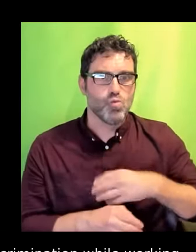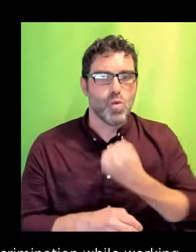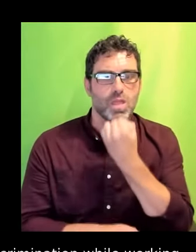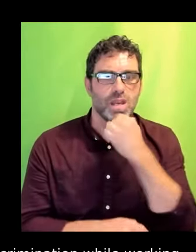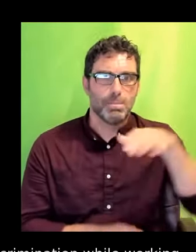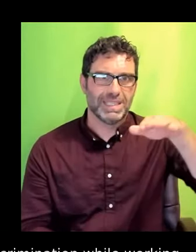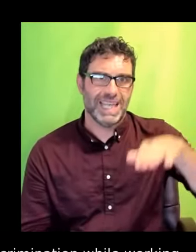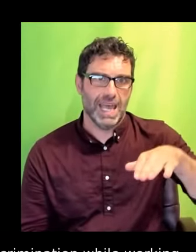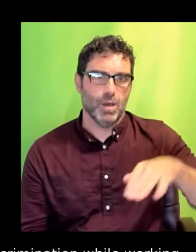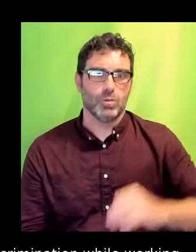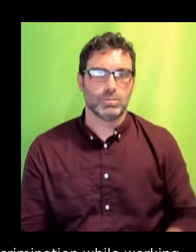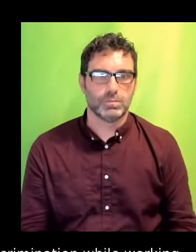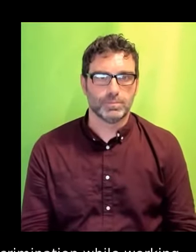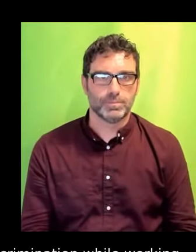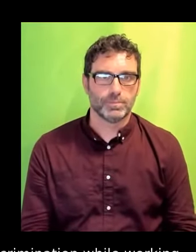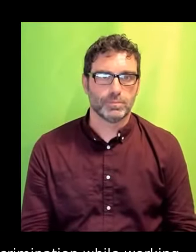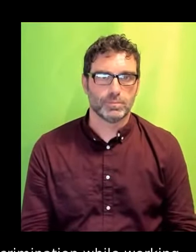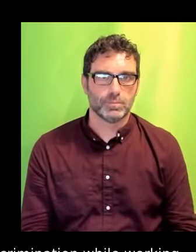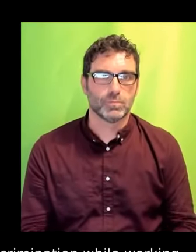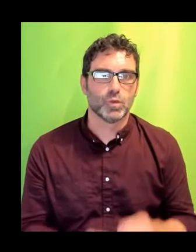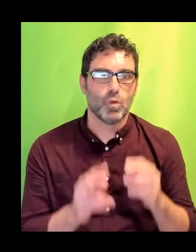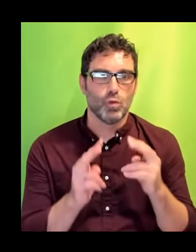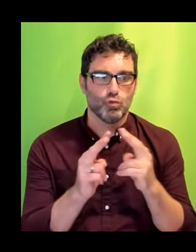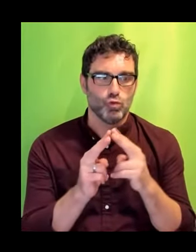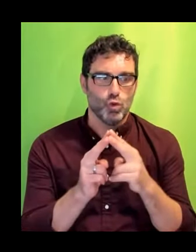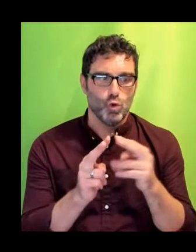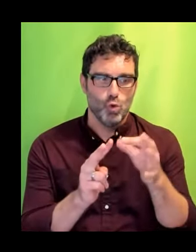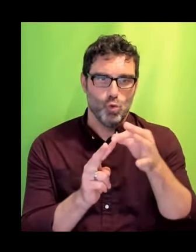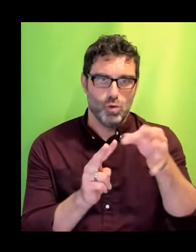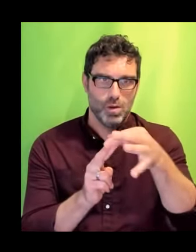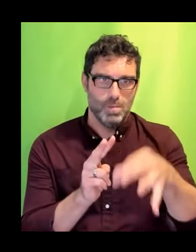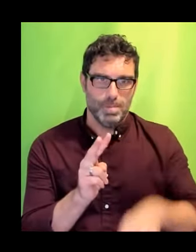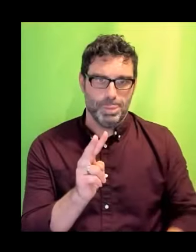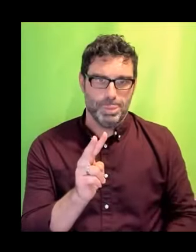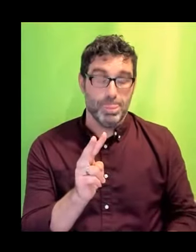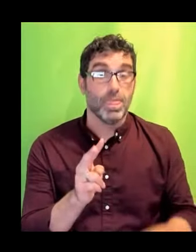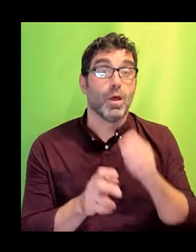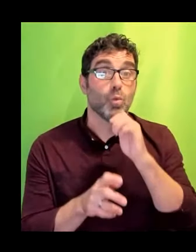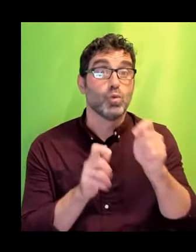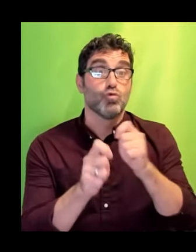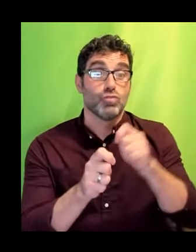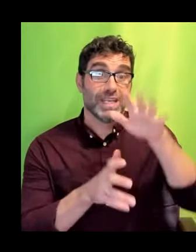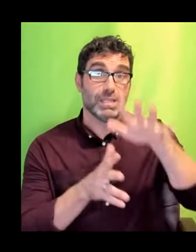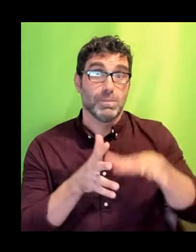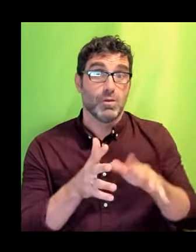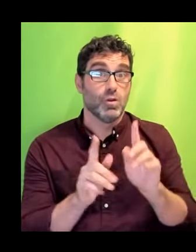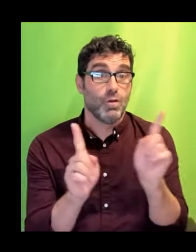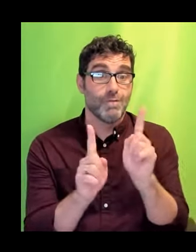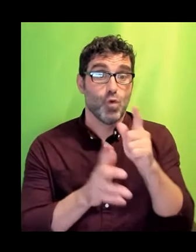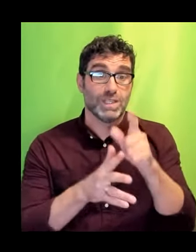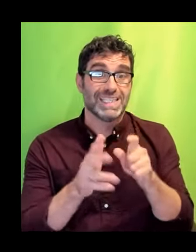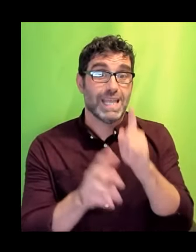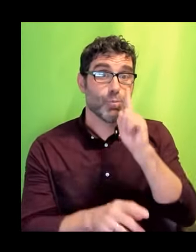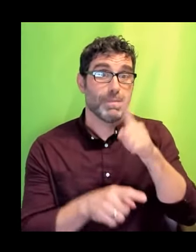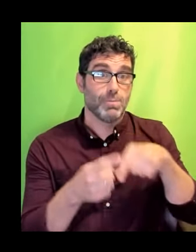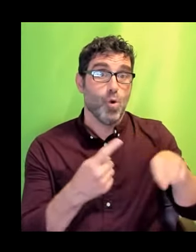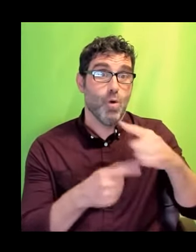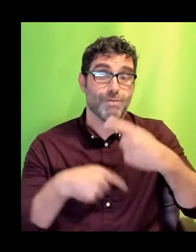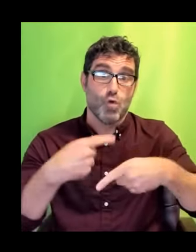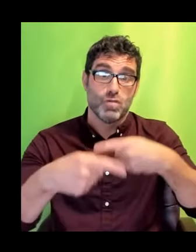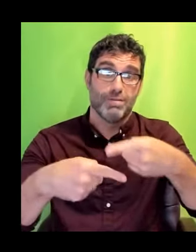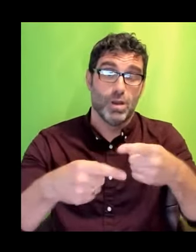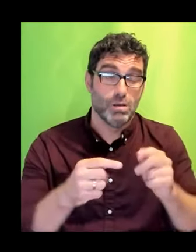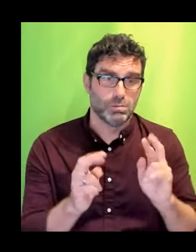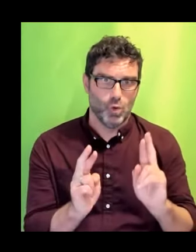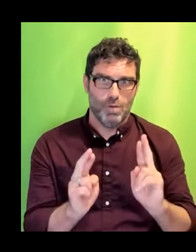These two measures combined will change the experience for disabled people in our industry forever and perhaps lead to a fundamental adjustment of